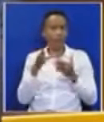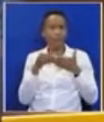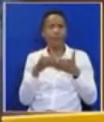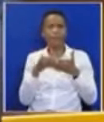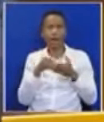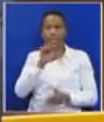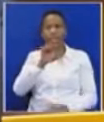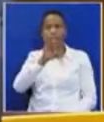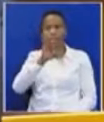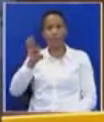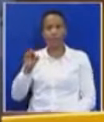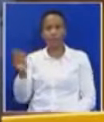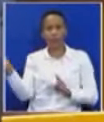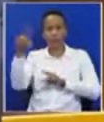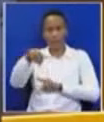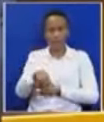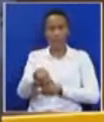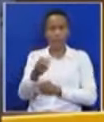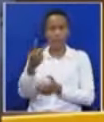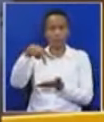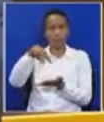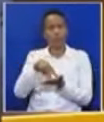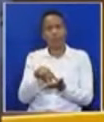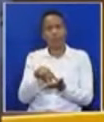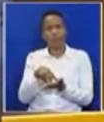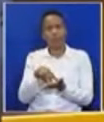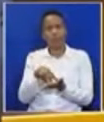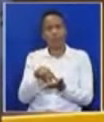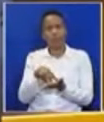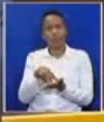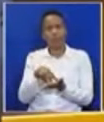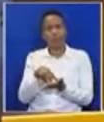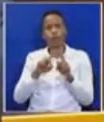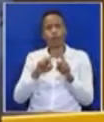to this podium and talk about women's involvement,